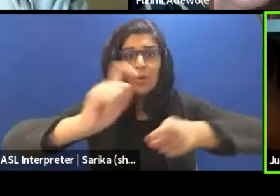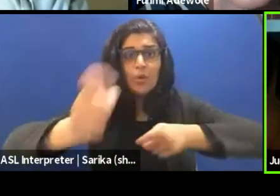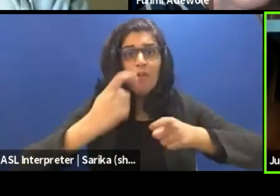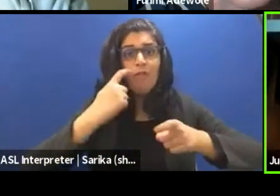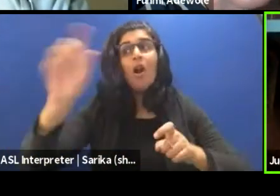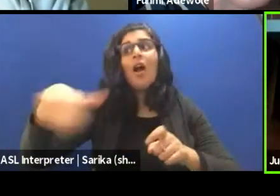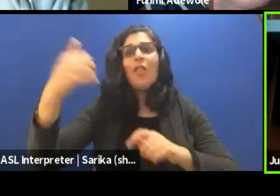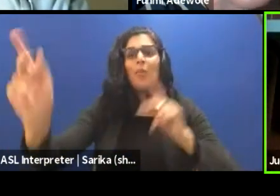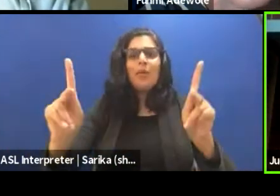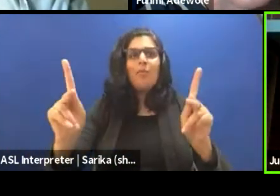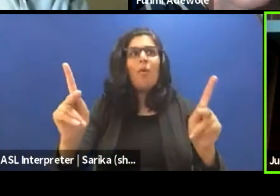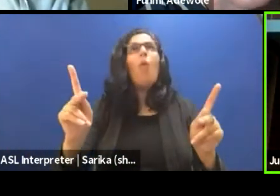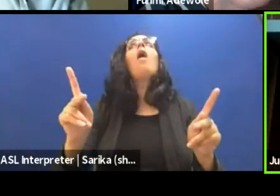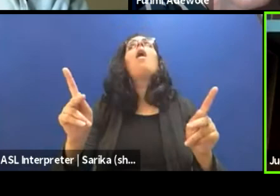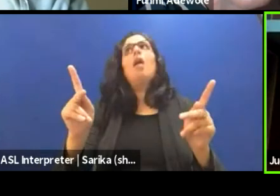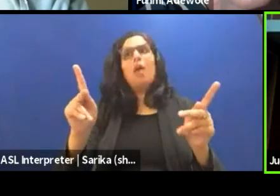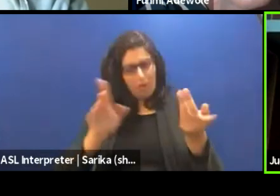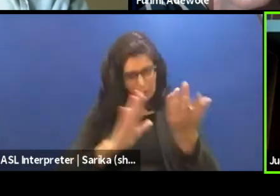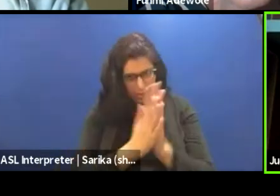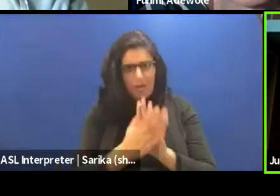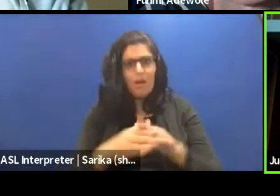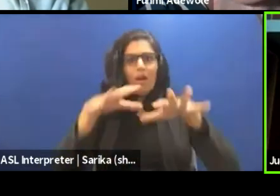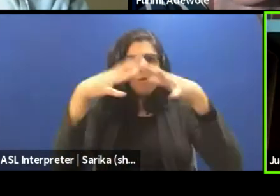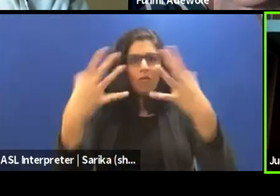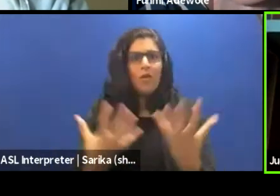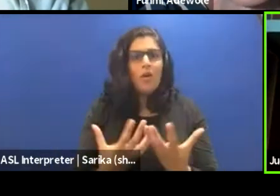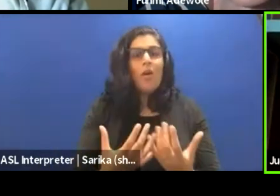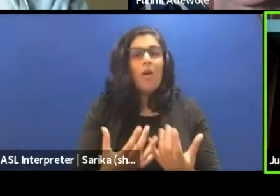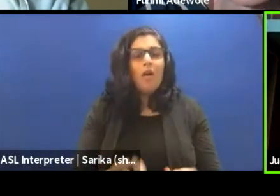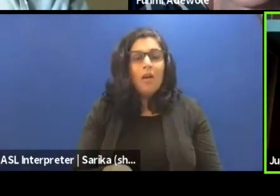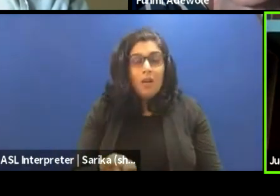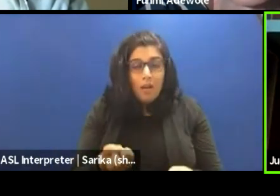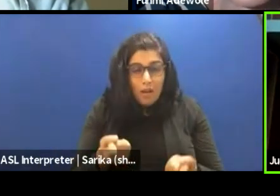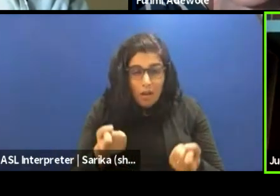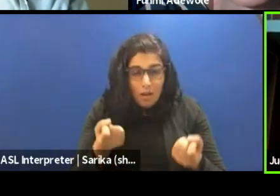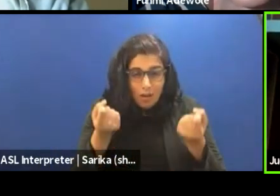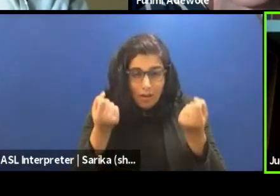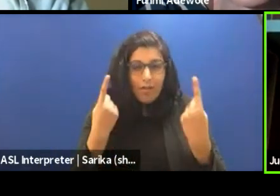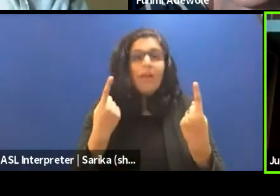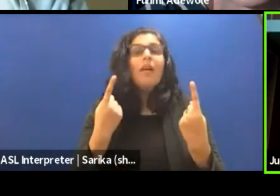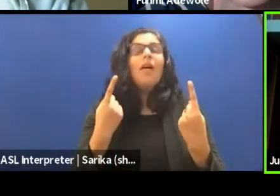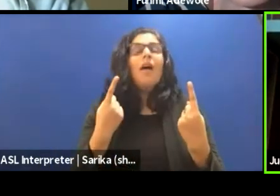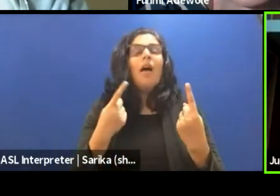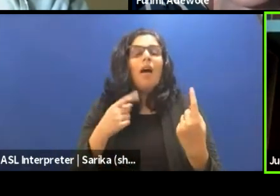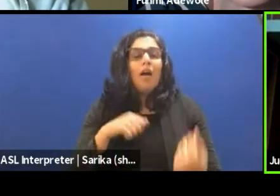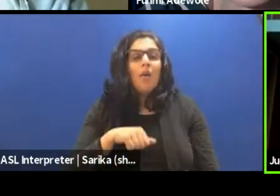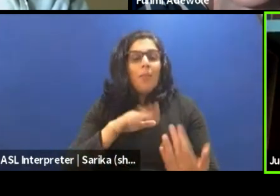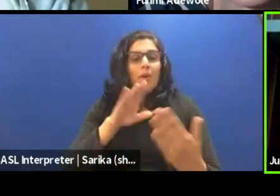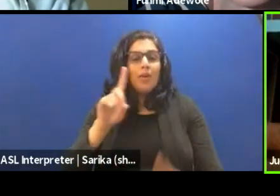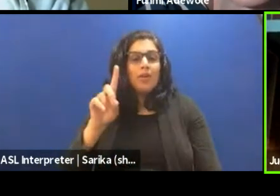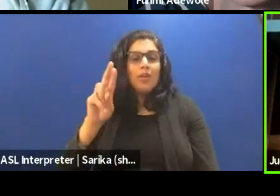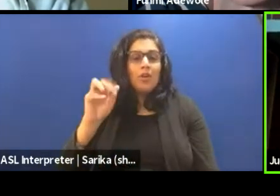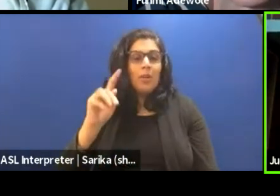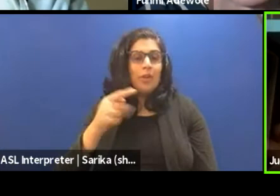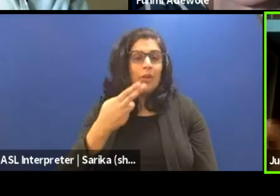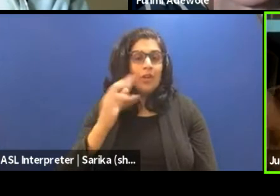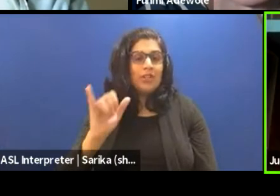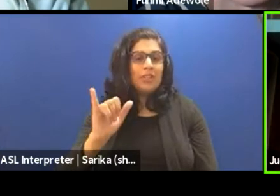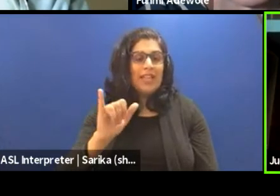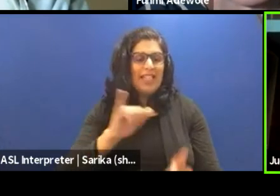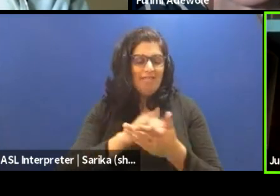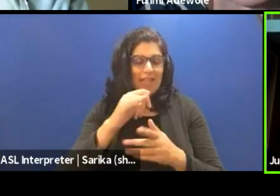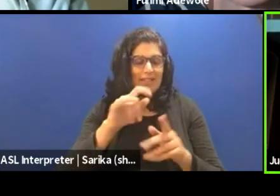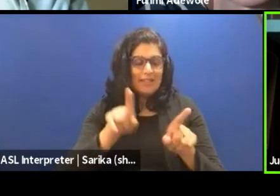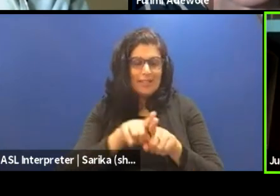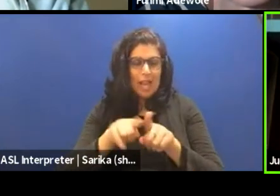others too will become? So the minute we start understanding that, then we also start approaching dramaturgy from that same